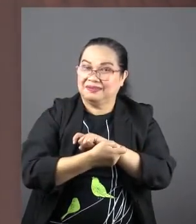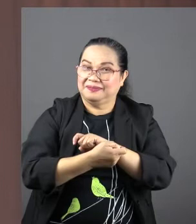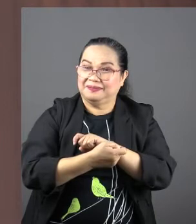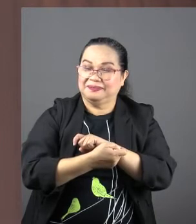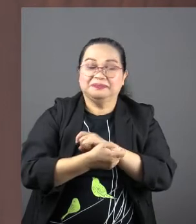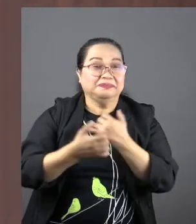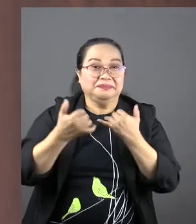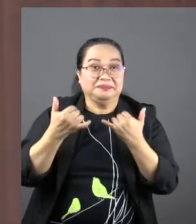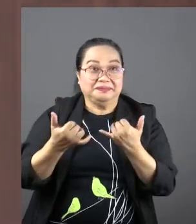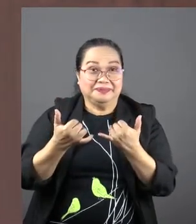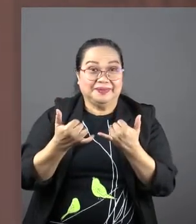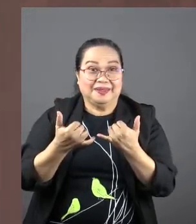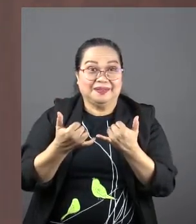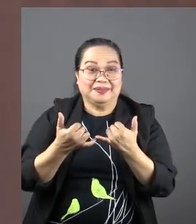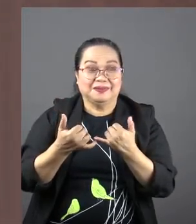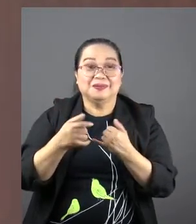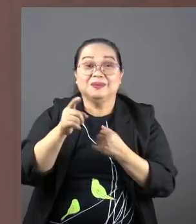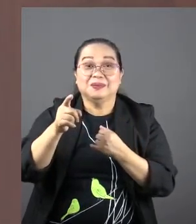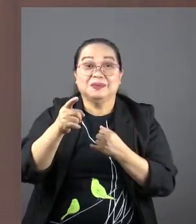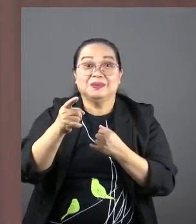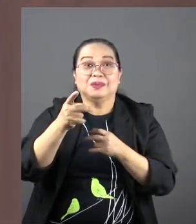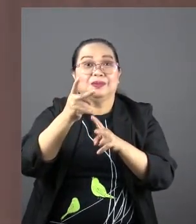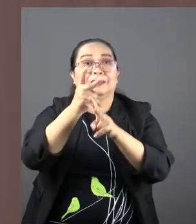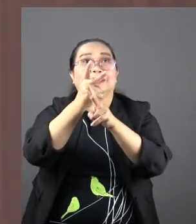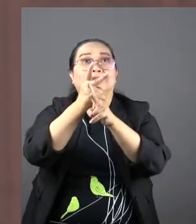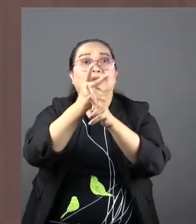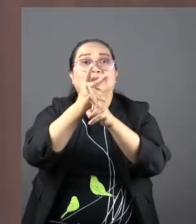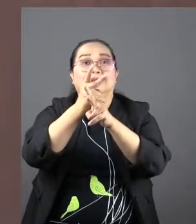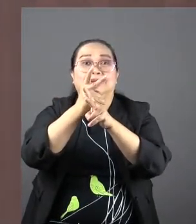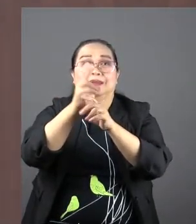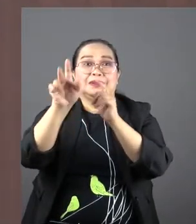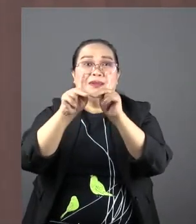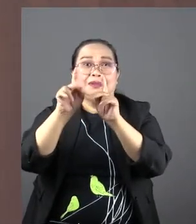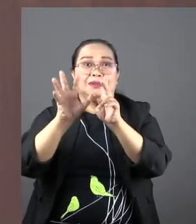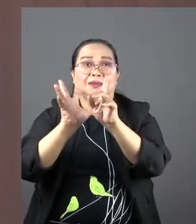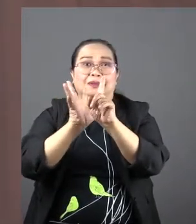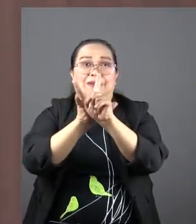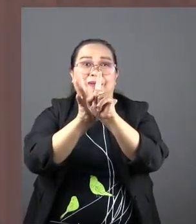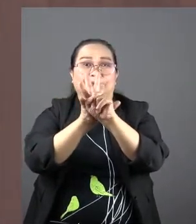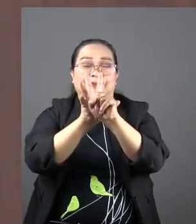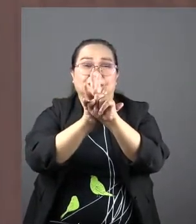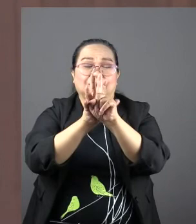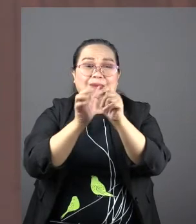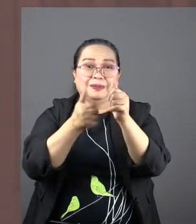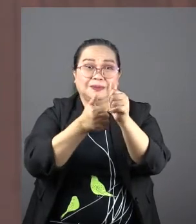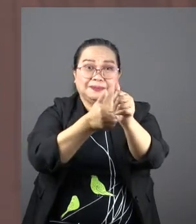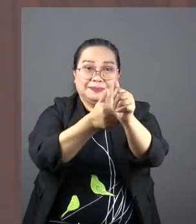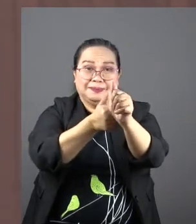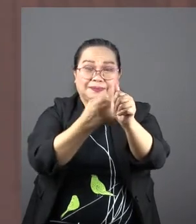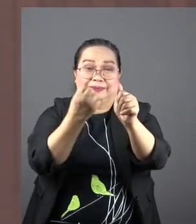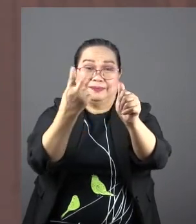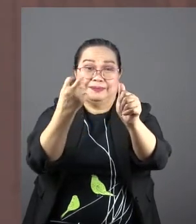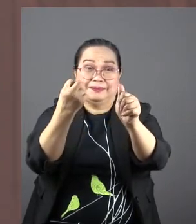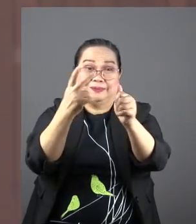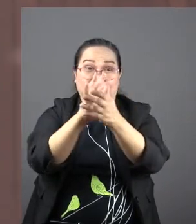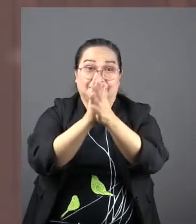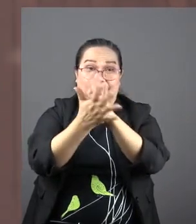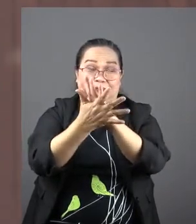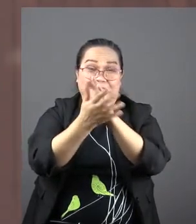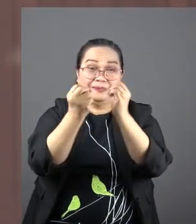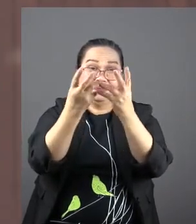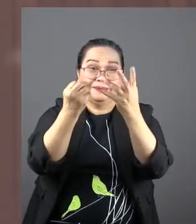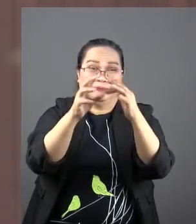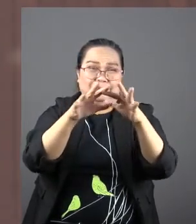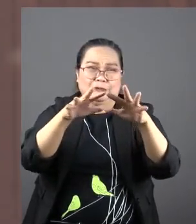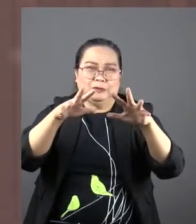And now you watched him as crowds followed him starting with 12. The 12 became several hundred.